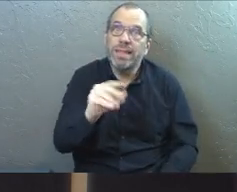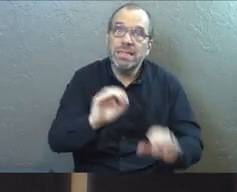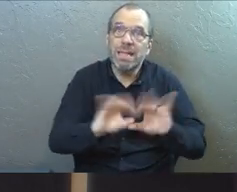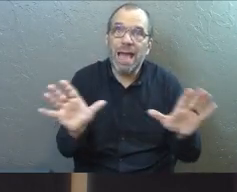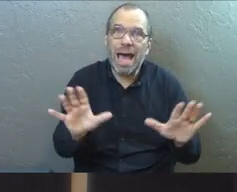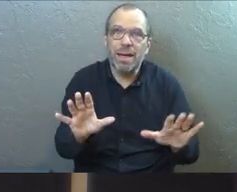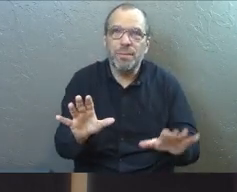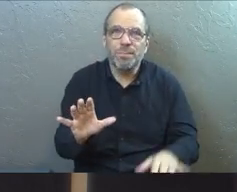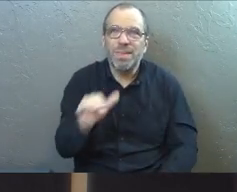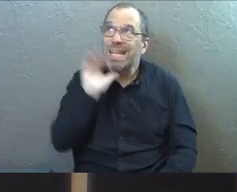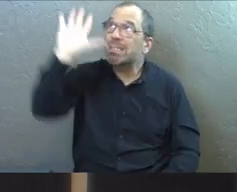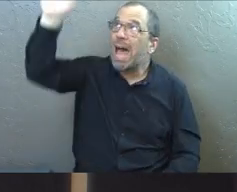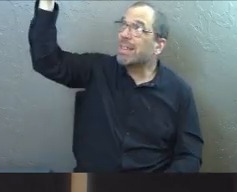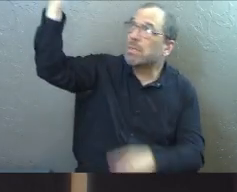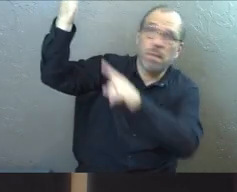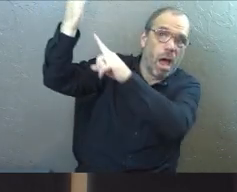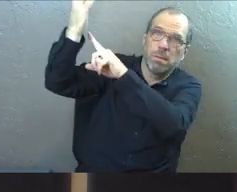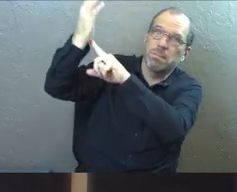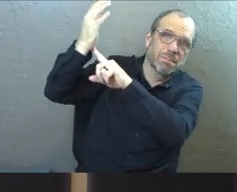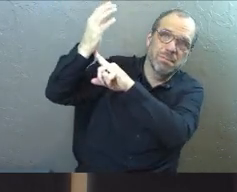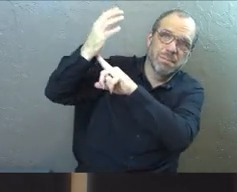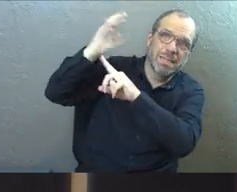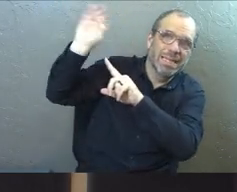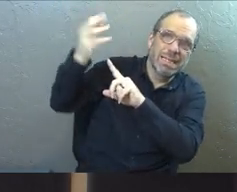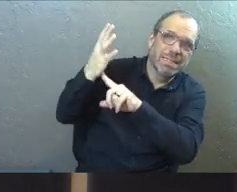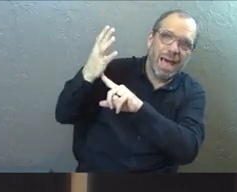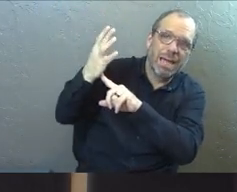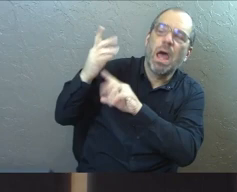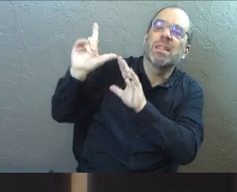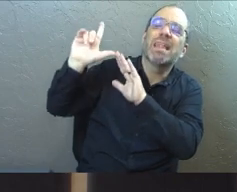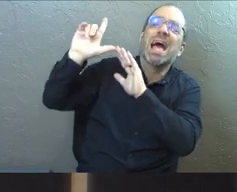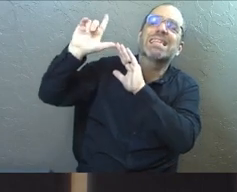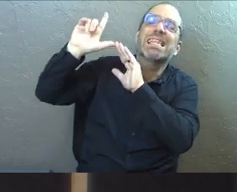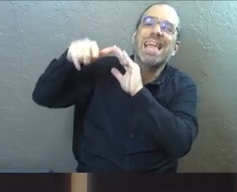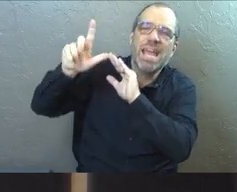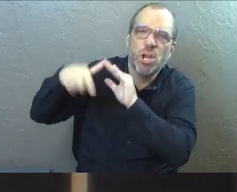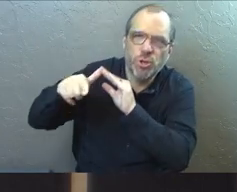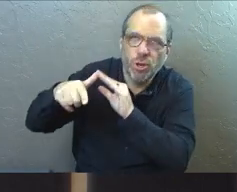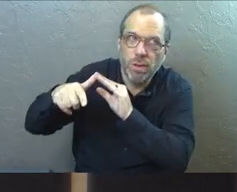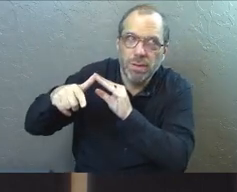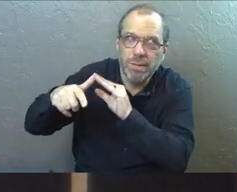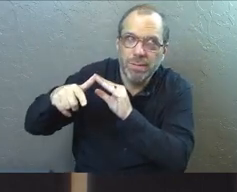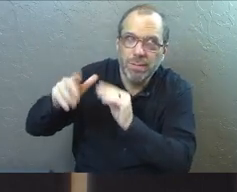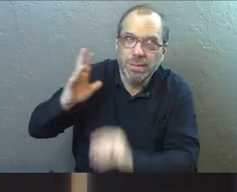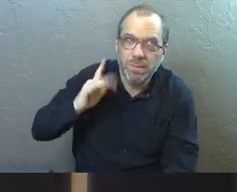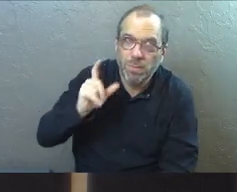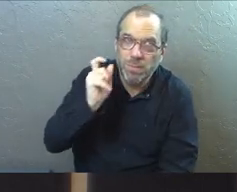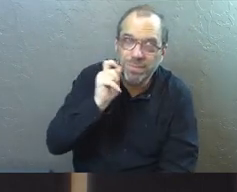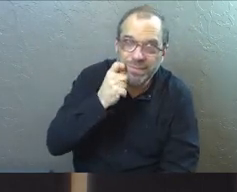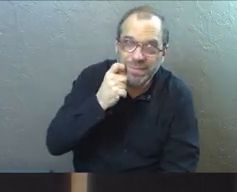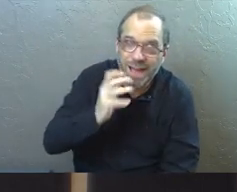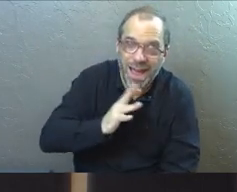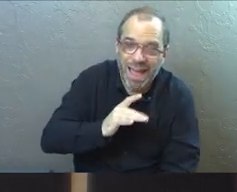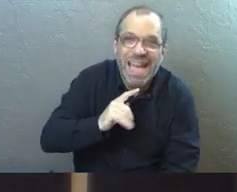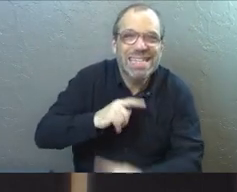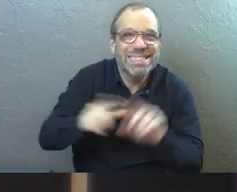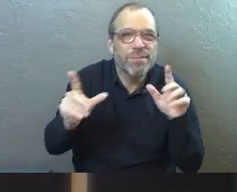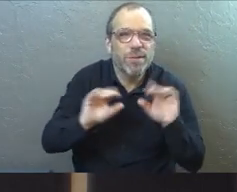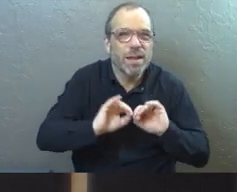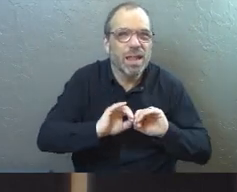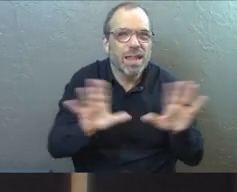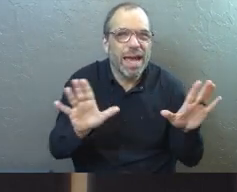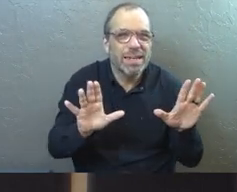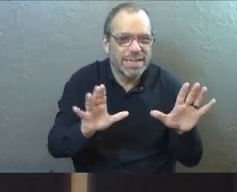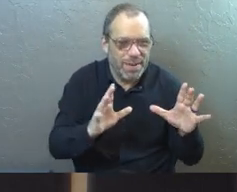light is it's not the sun. God creates the sun a few days later, which I find fascinating. This is a different light.